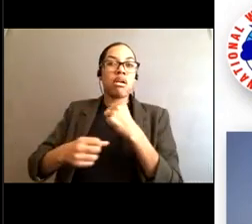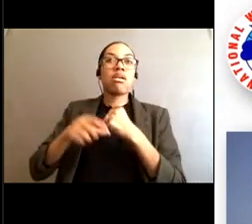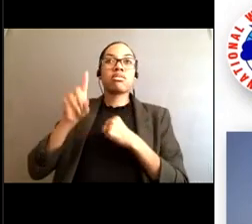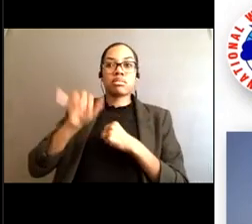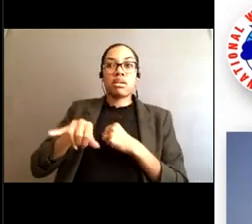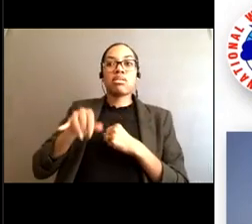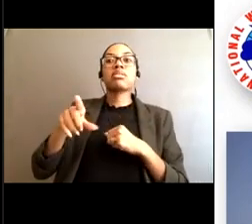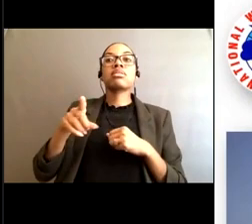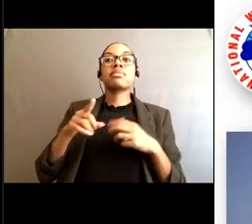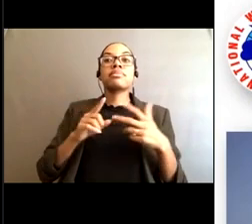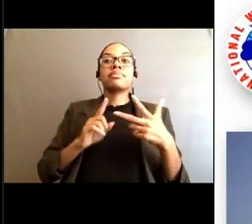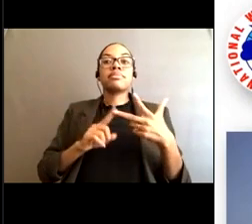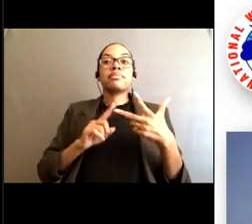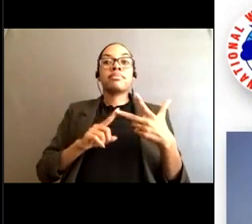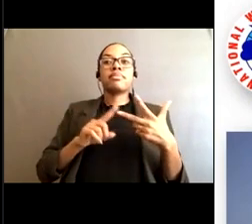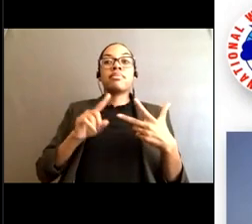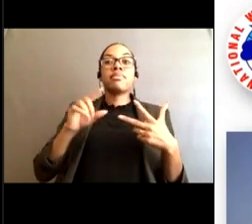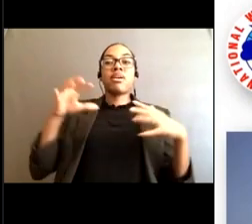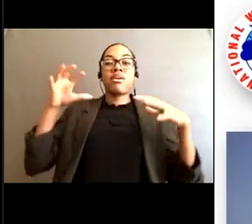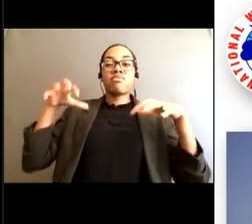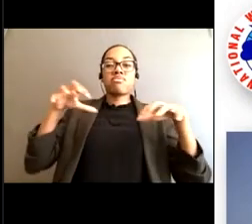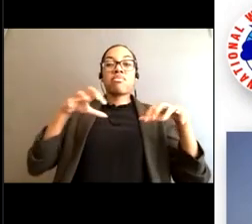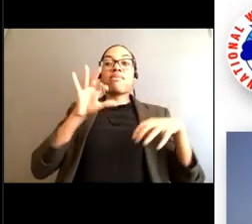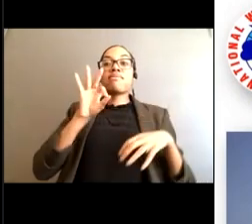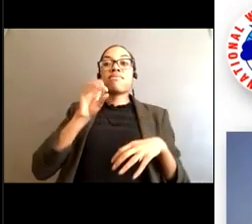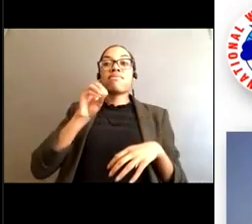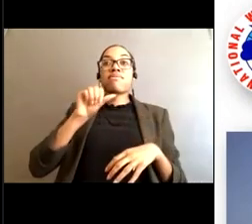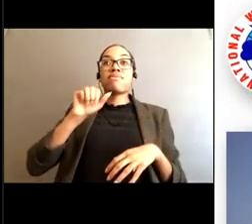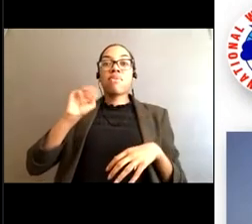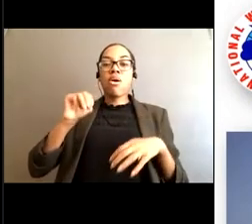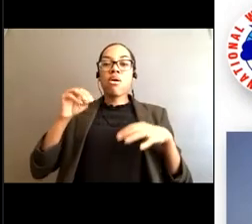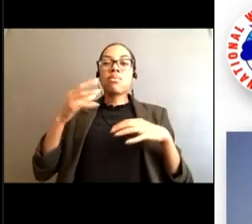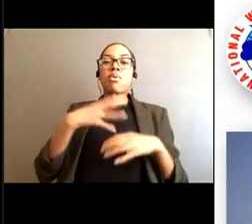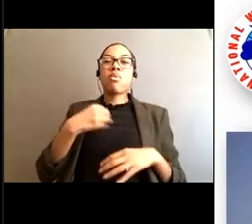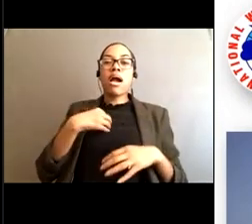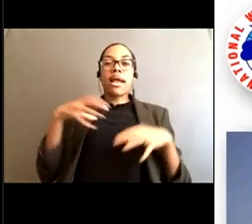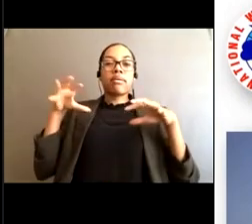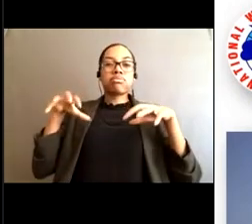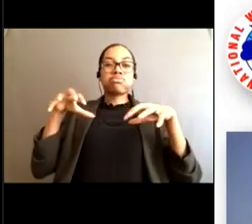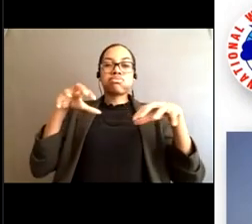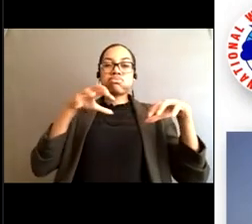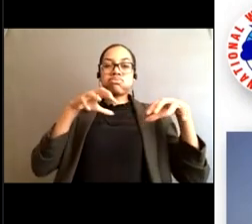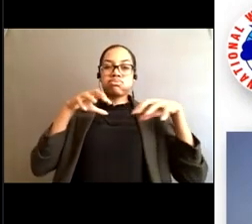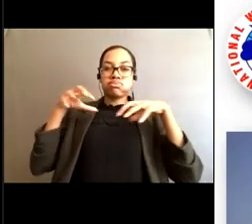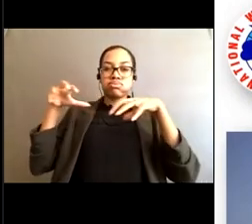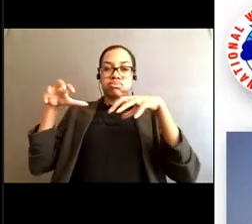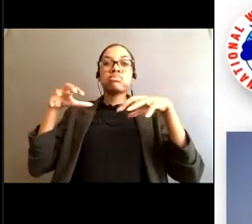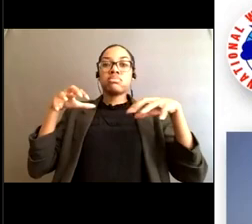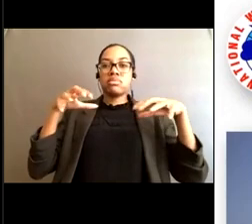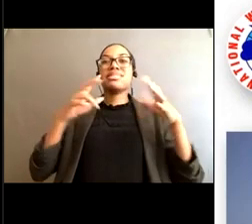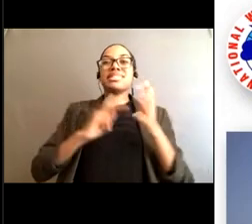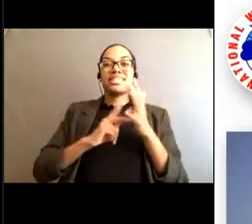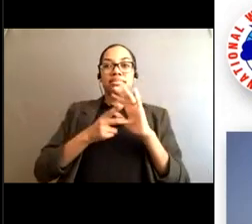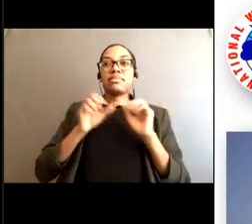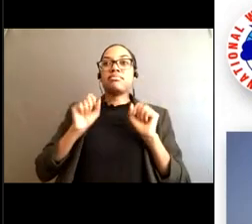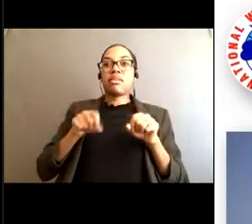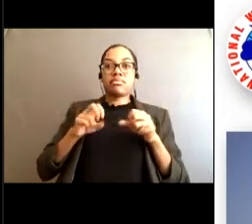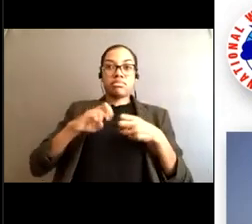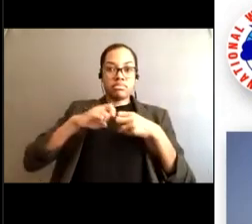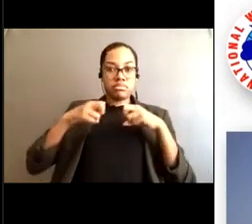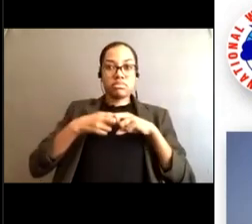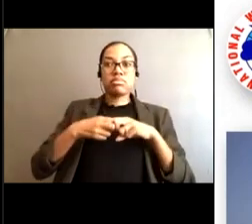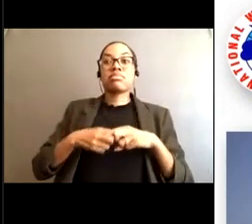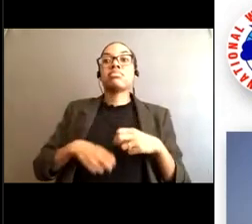being carried out to sea, that could be a potential indicator. Water in the surf that looks